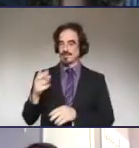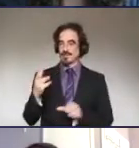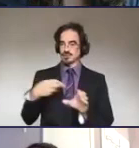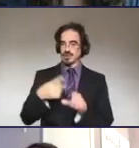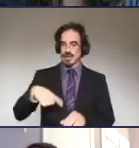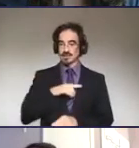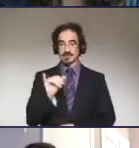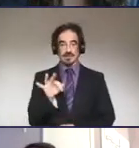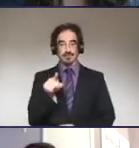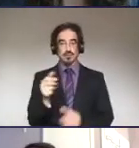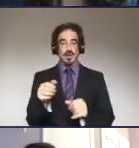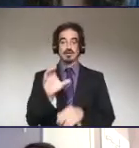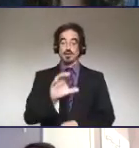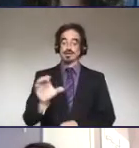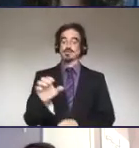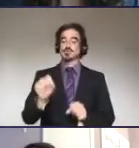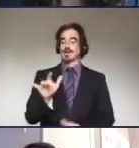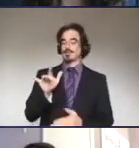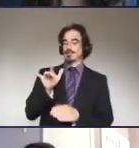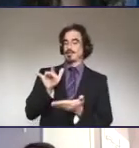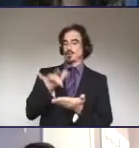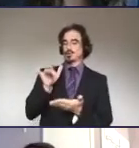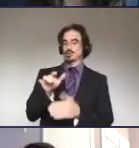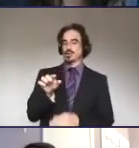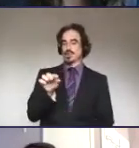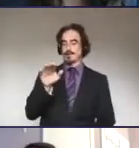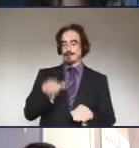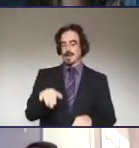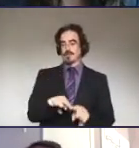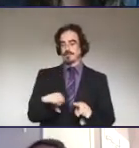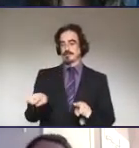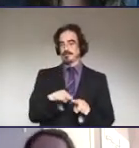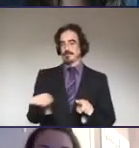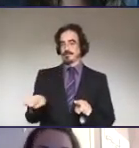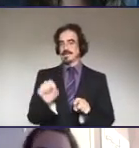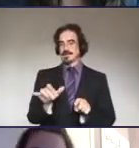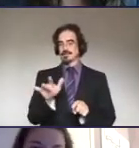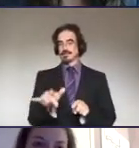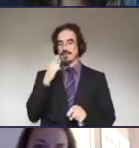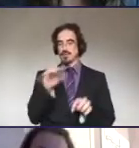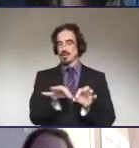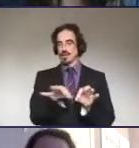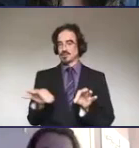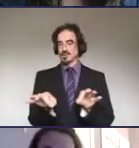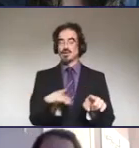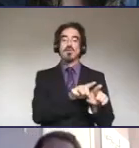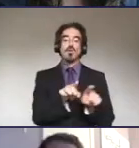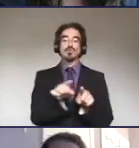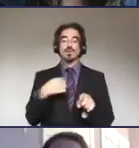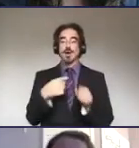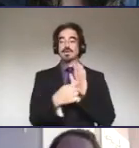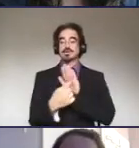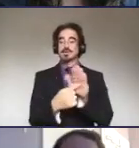closed captions, you may press the closed caption button on the bottom of your screen to turn them on. I will also be spotlighting our